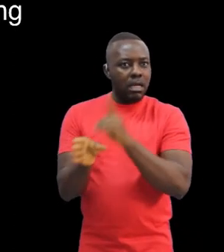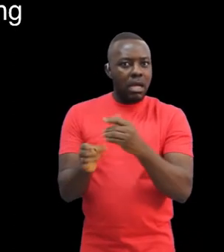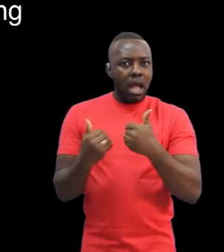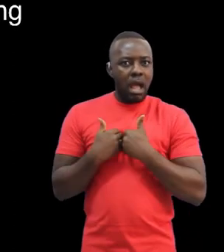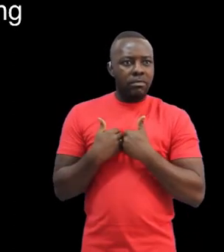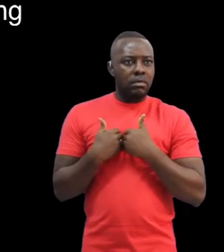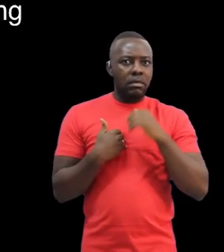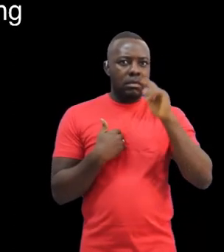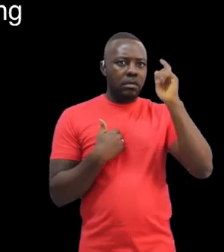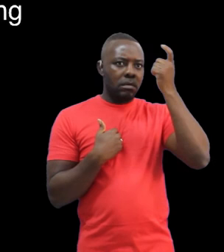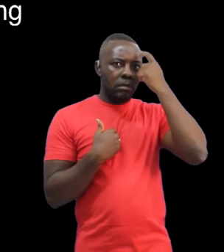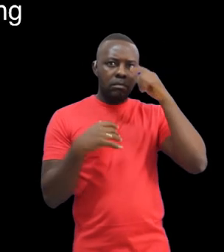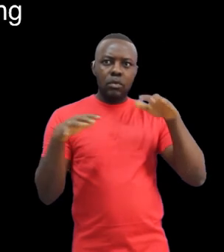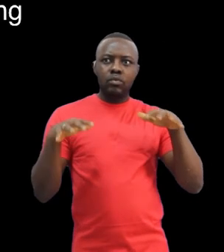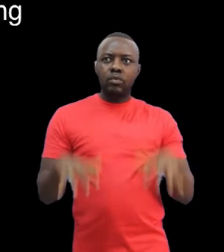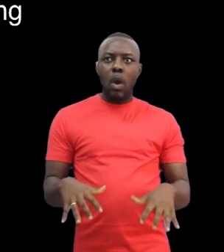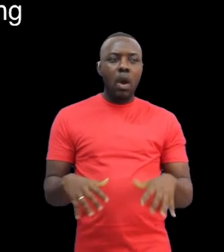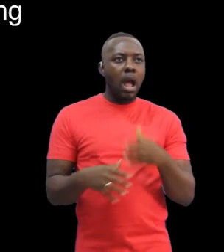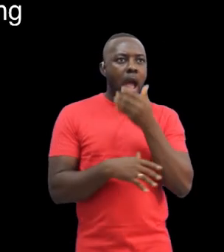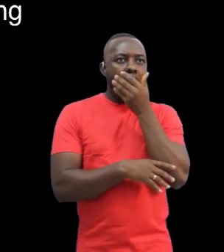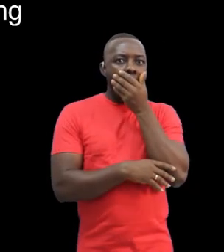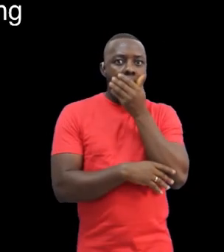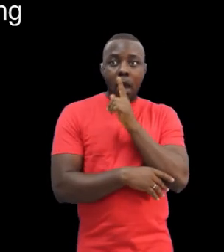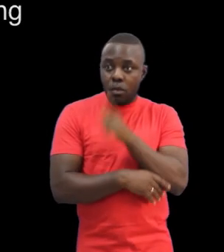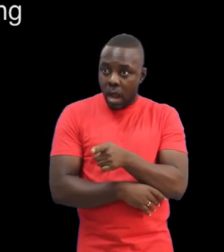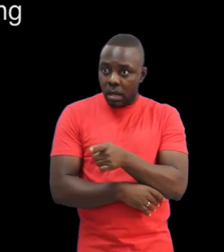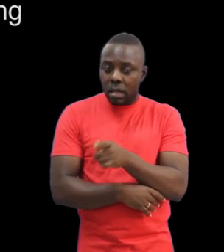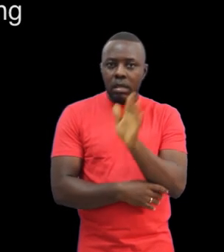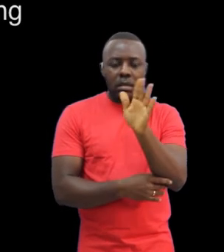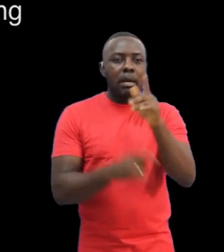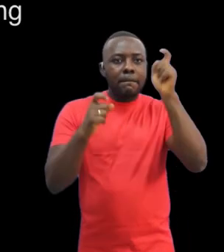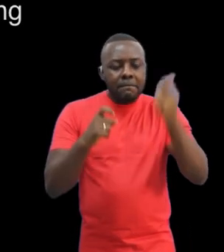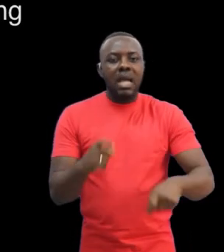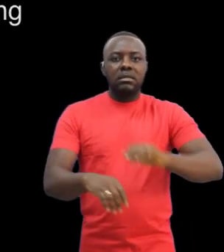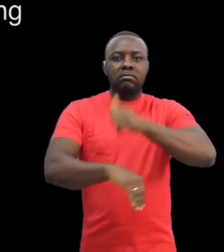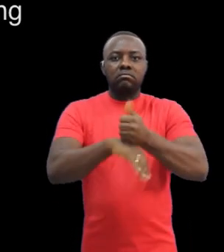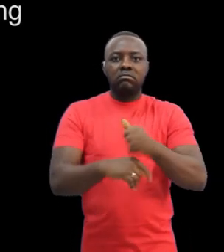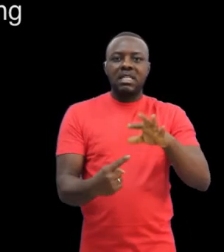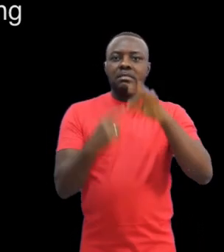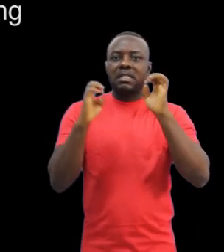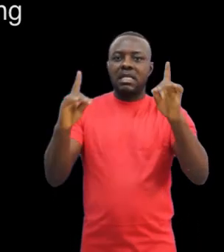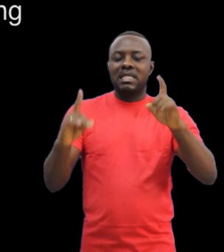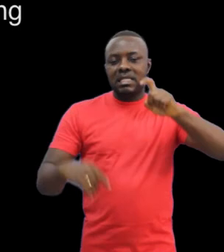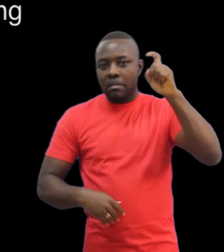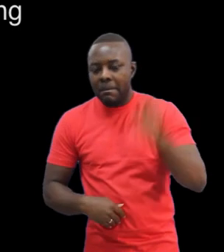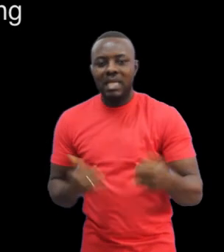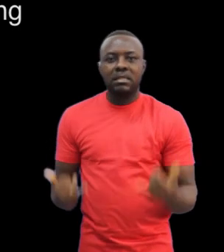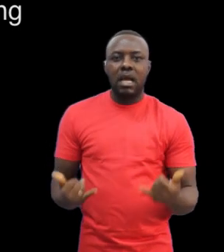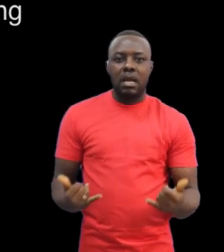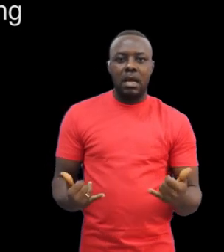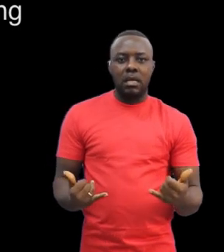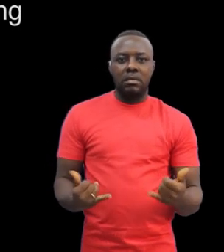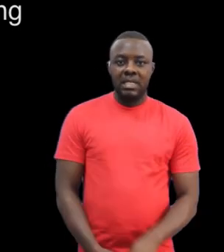Government of Ghana organize to run a central special education system to meet the needs of children with disabilities,